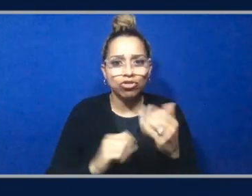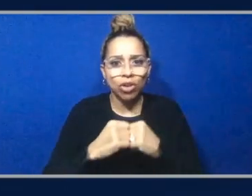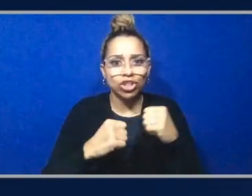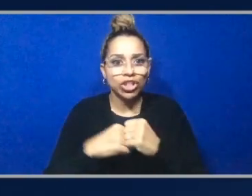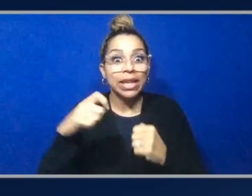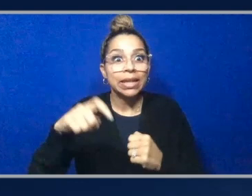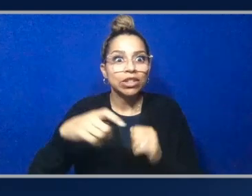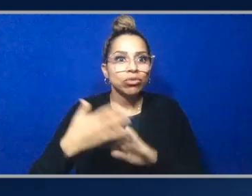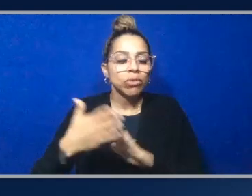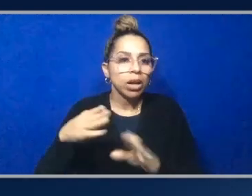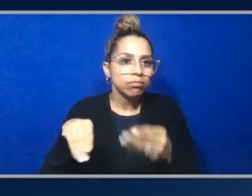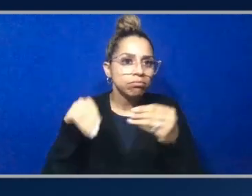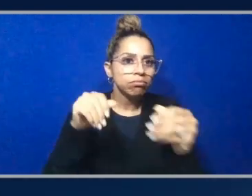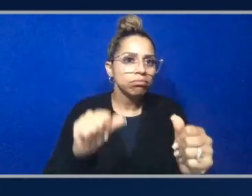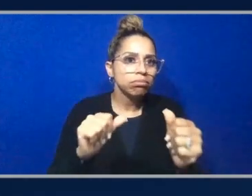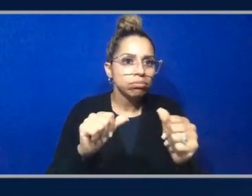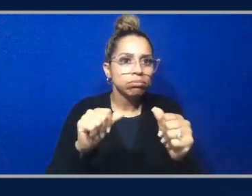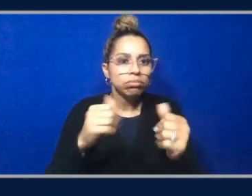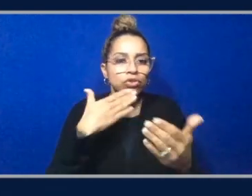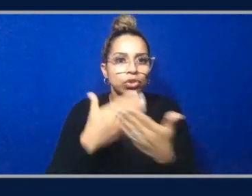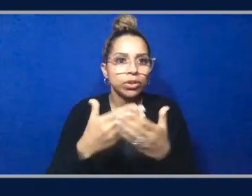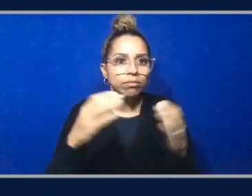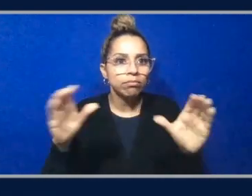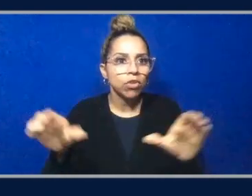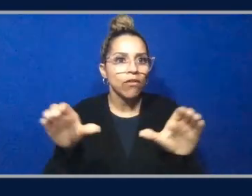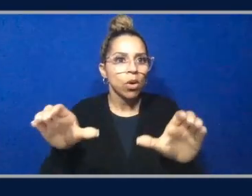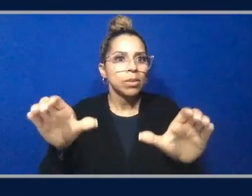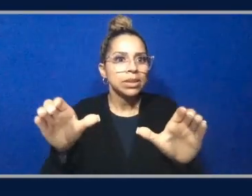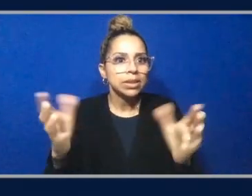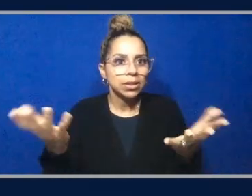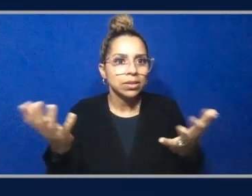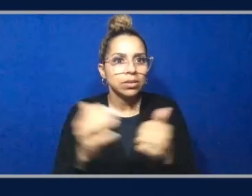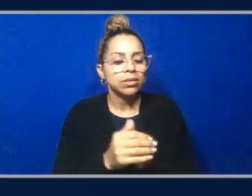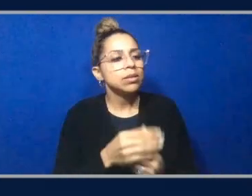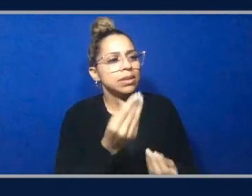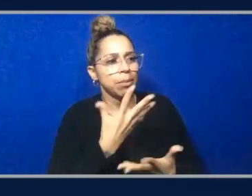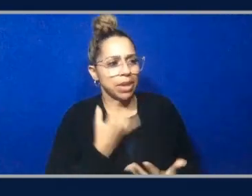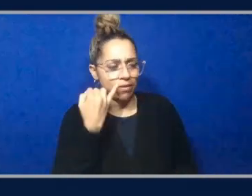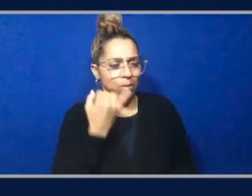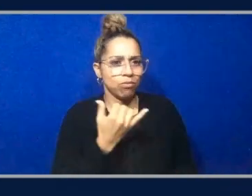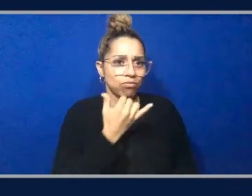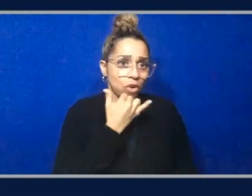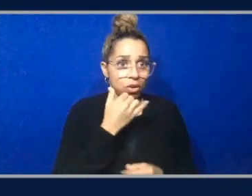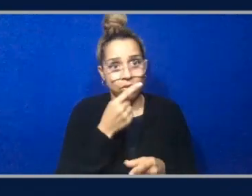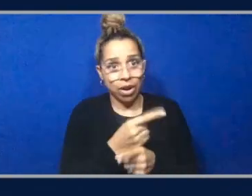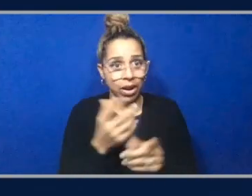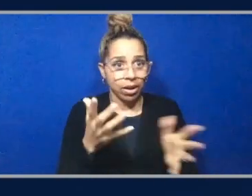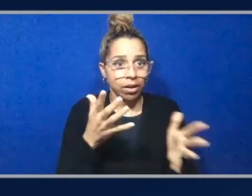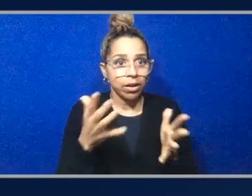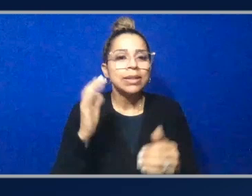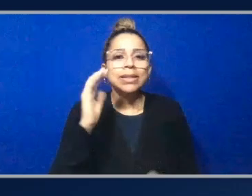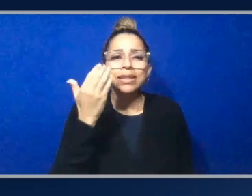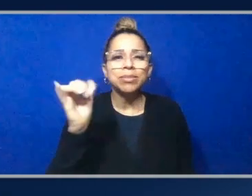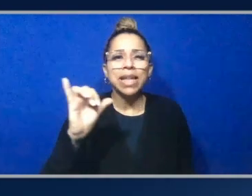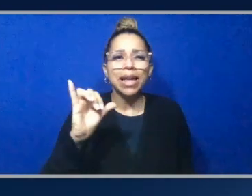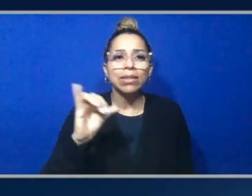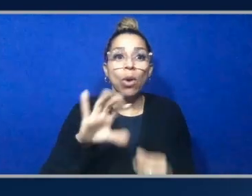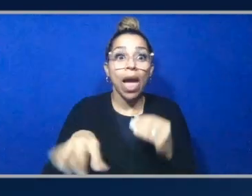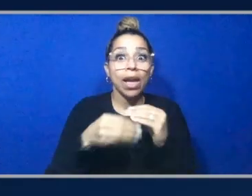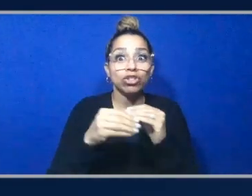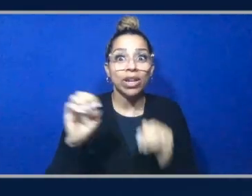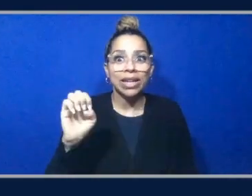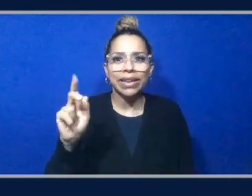this is based on what you've, I've learned from you guys today. Tell me if I'm right or wrong, but it seems like those extra EKS things